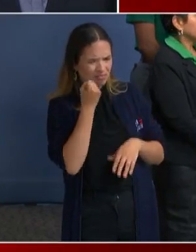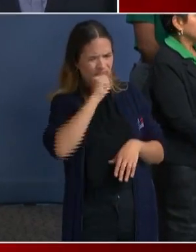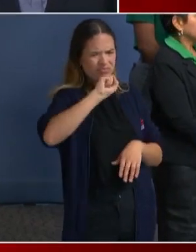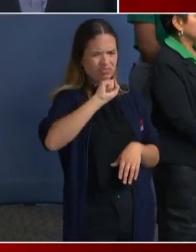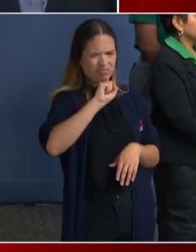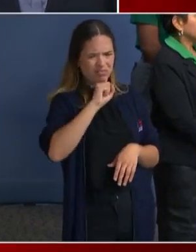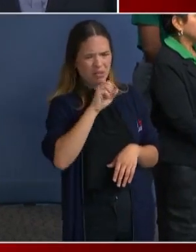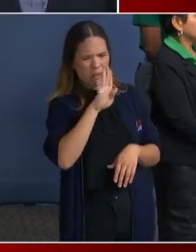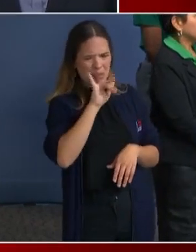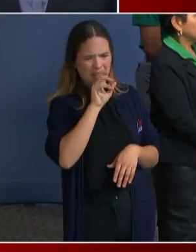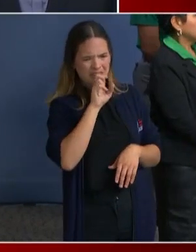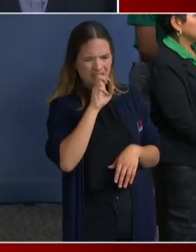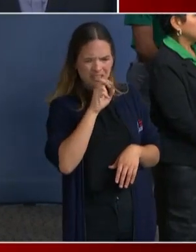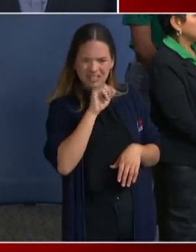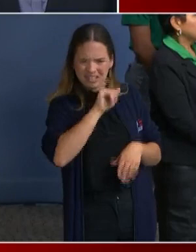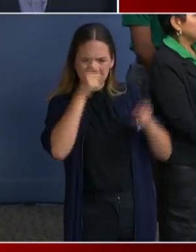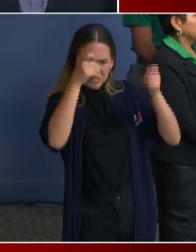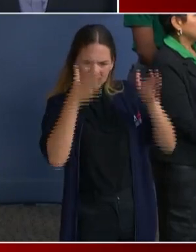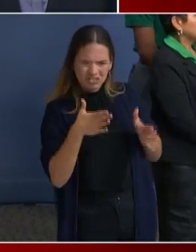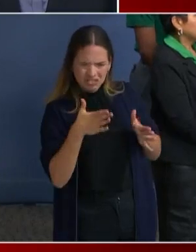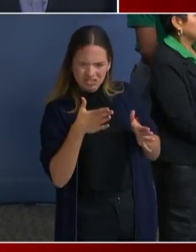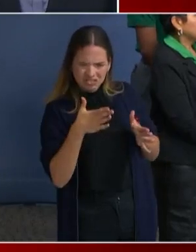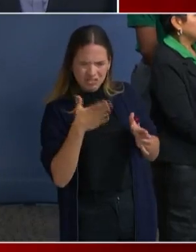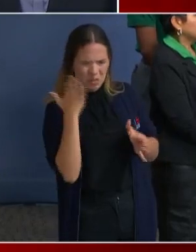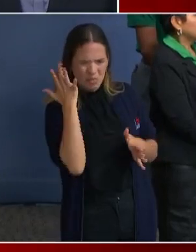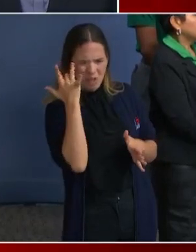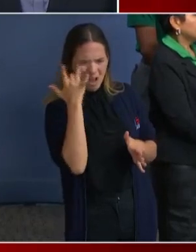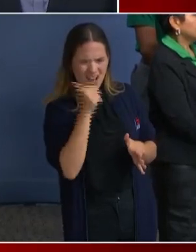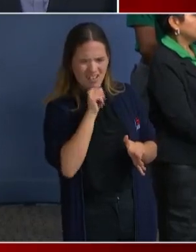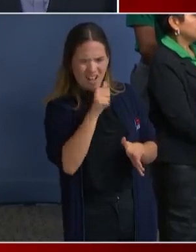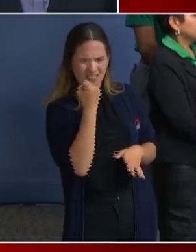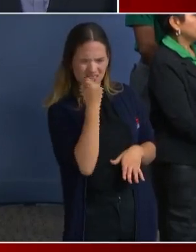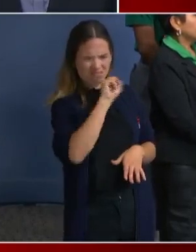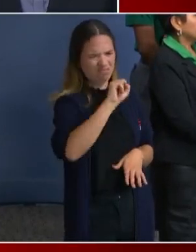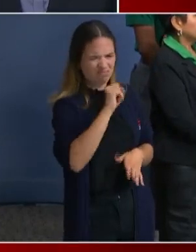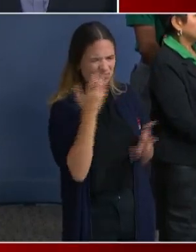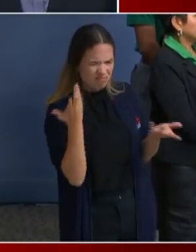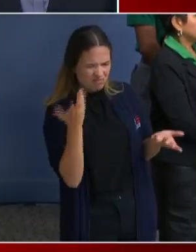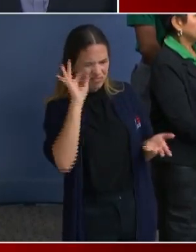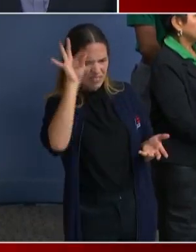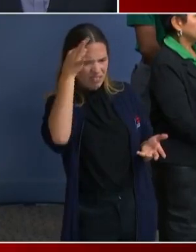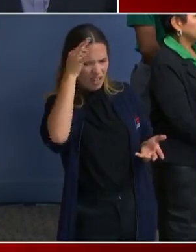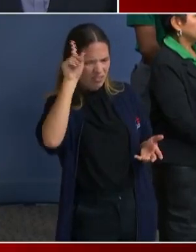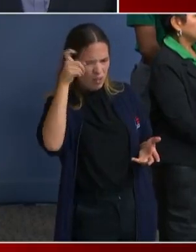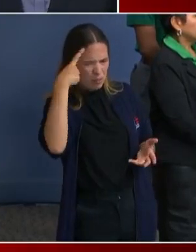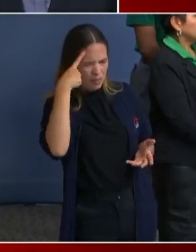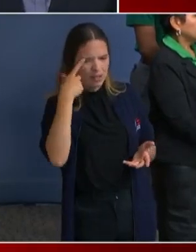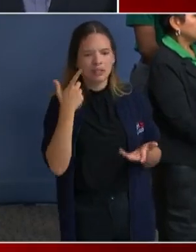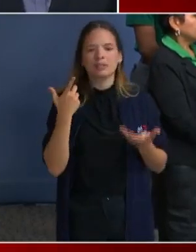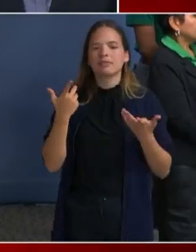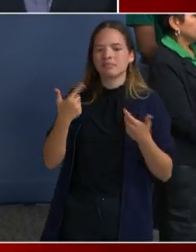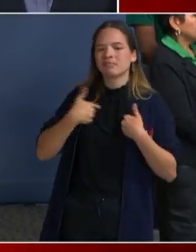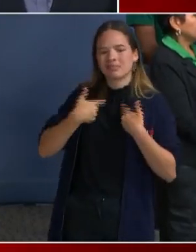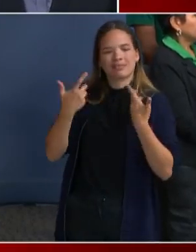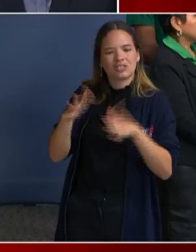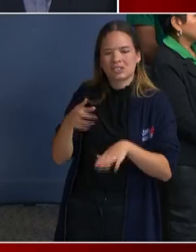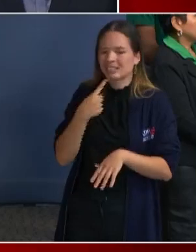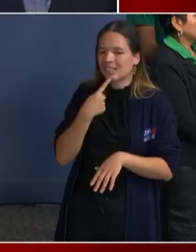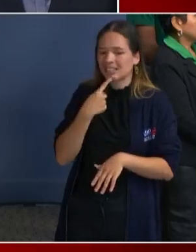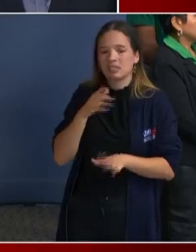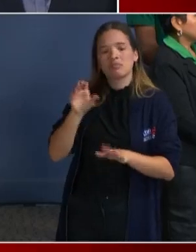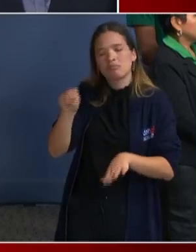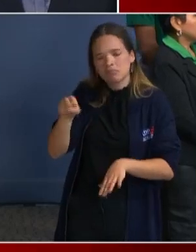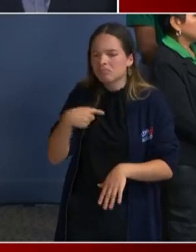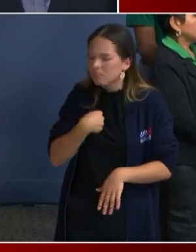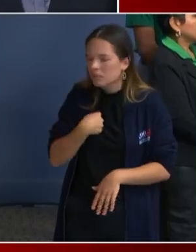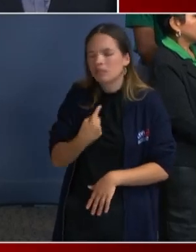I have said frequently what we need from the federal government. I have said frequently how disappointed I am that our first